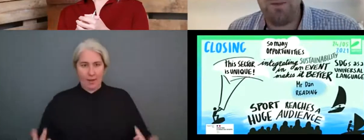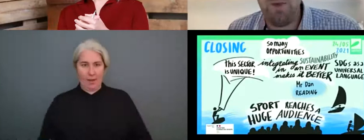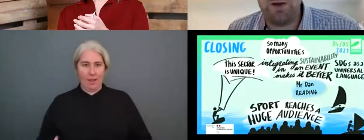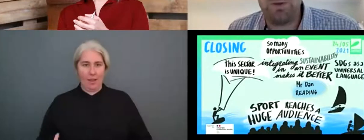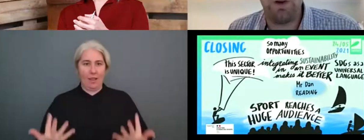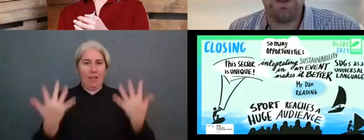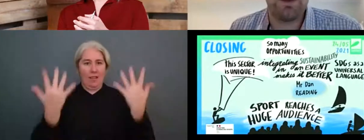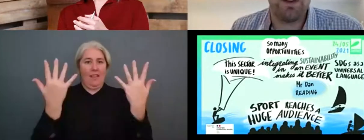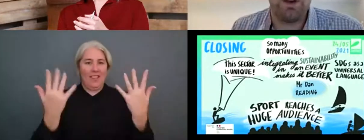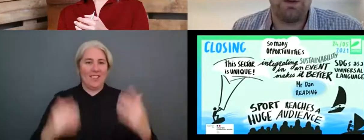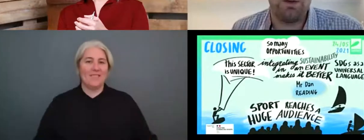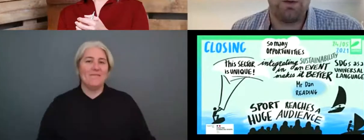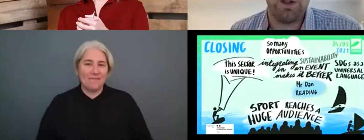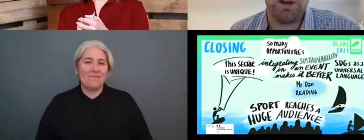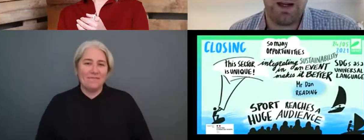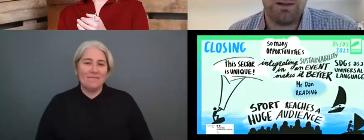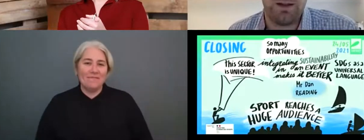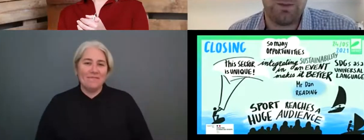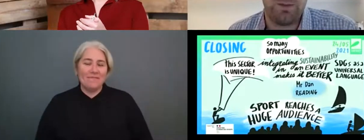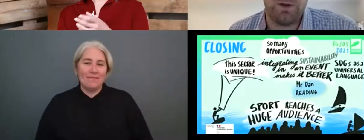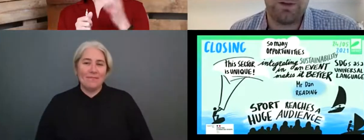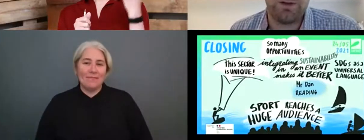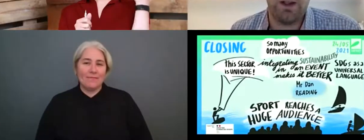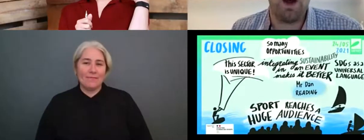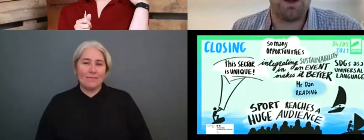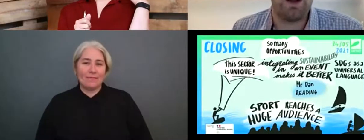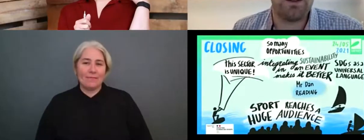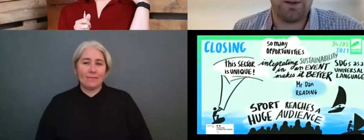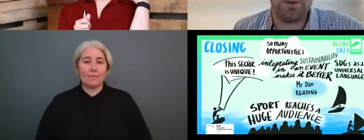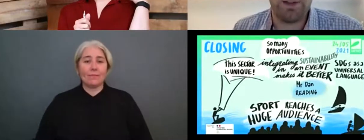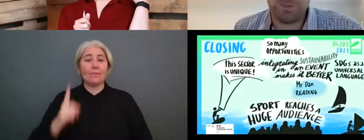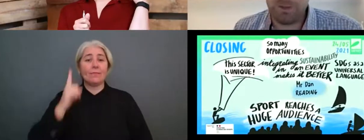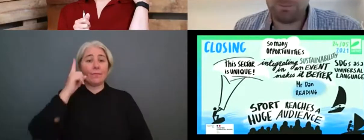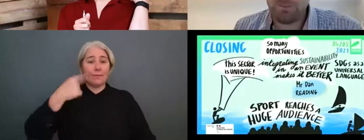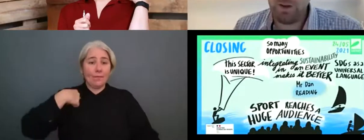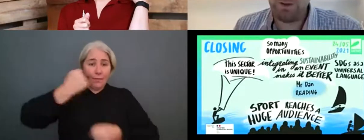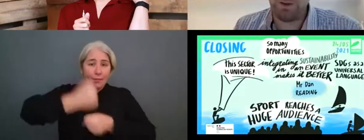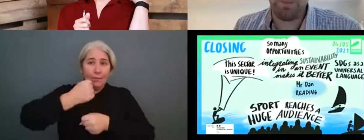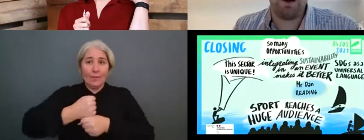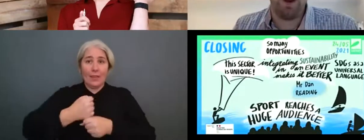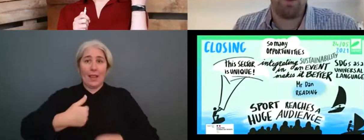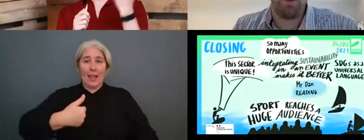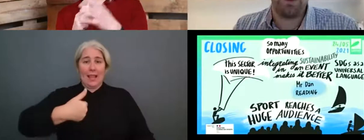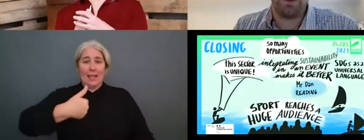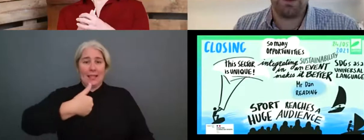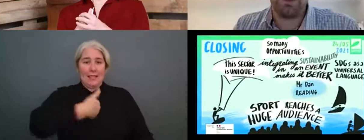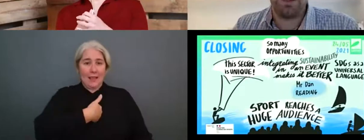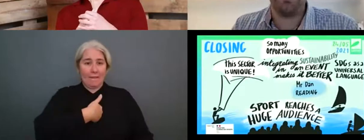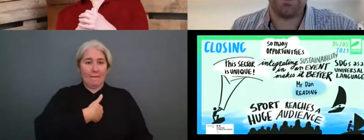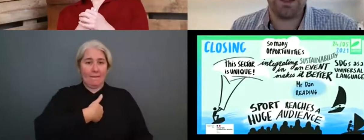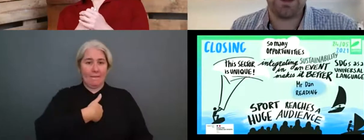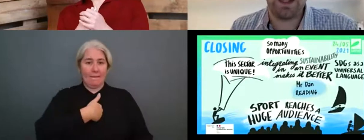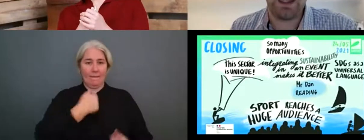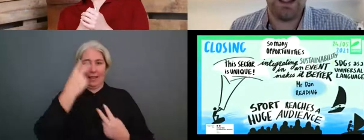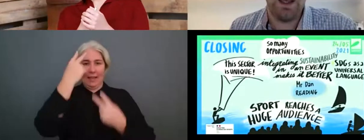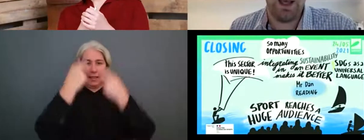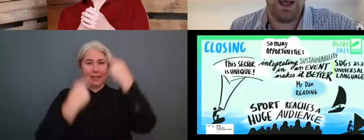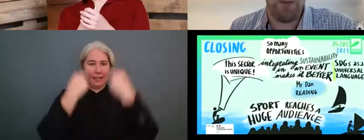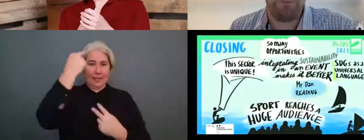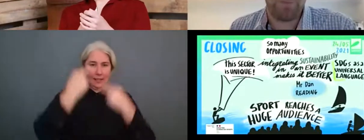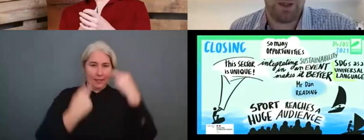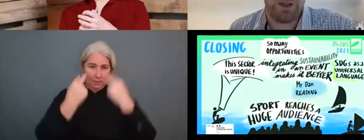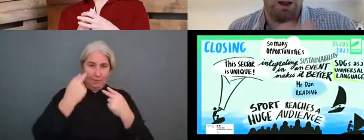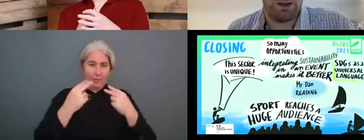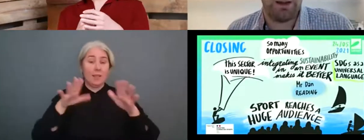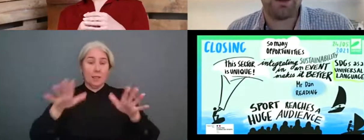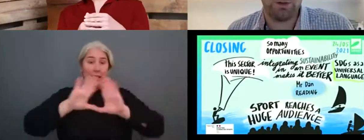with that in mind, one of the things that we created was an online self-assessment. So bearing in mind, we're doing this internationally, um,